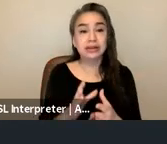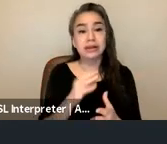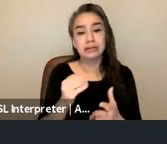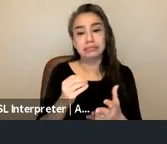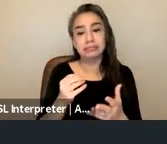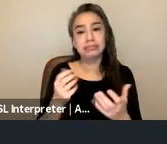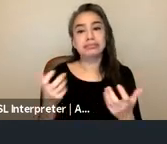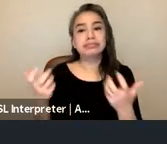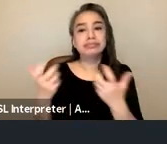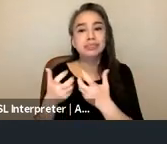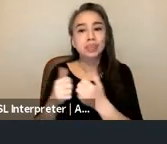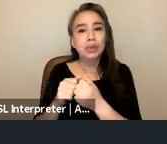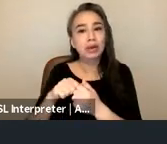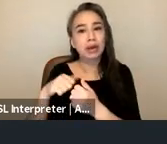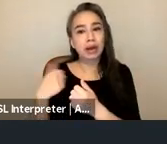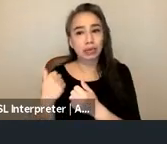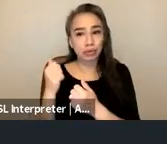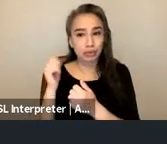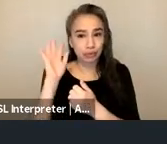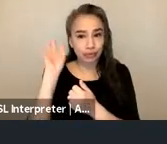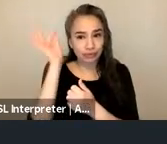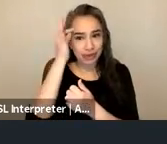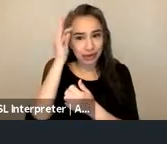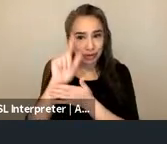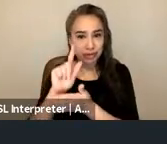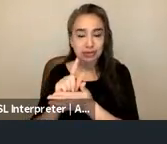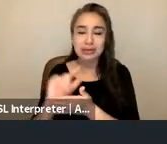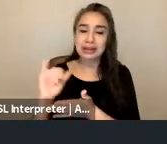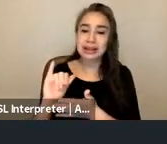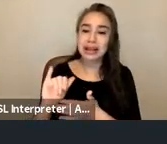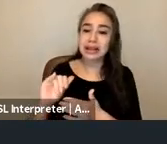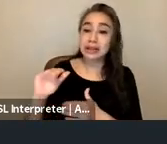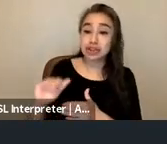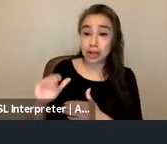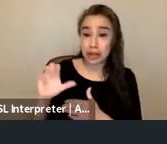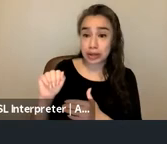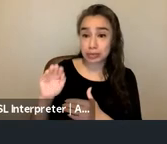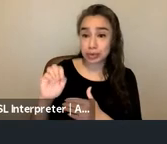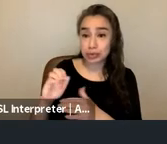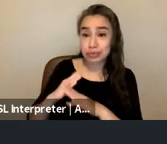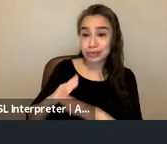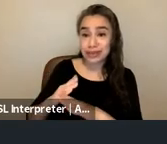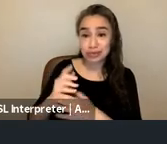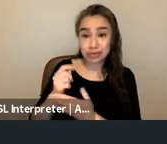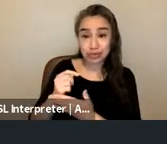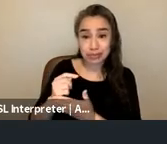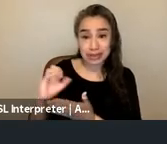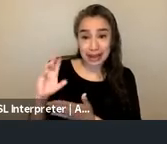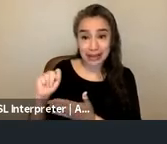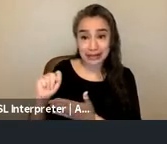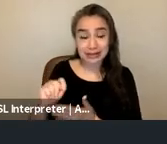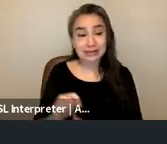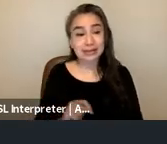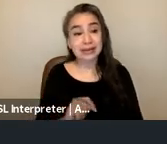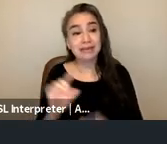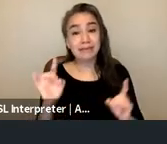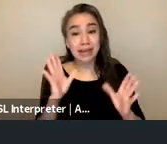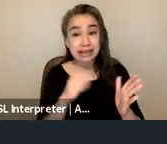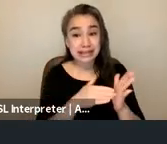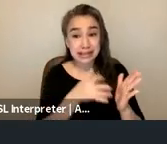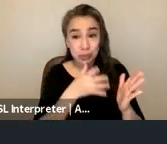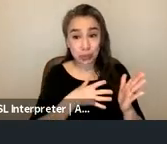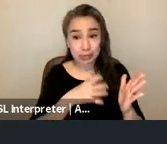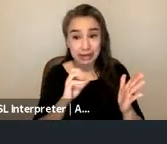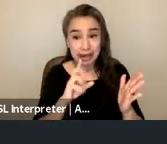pieces of federal legislation like the child abuse prevention and treatment act the violence against women act which i'll talk a little bit about and the elder